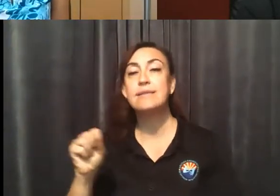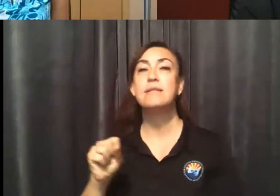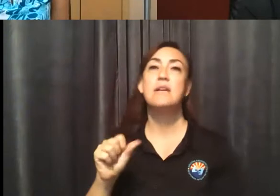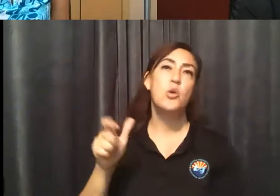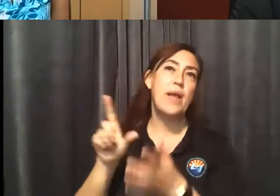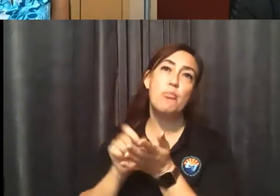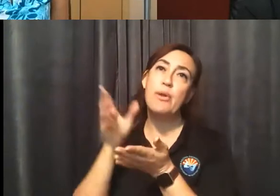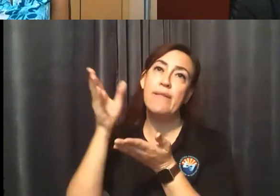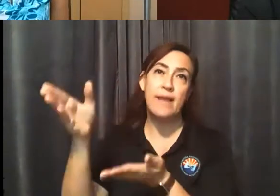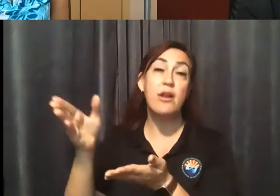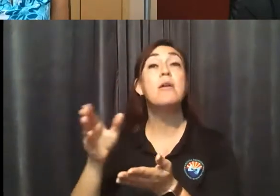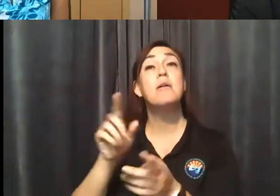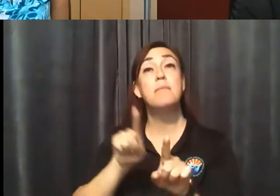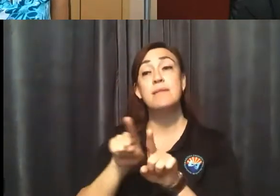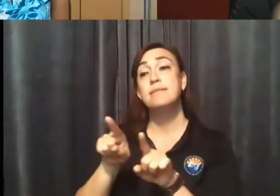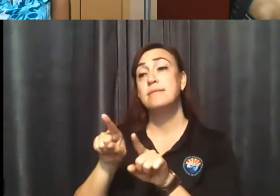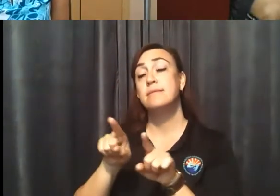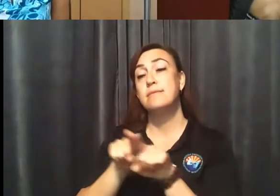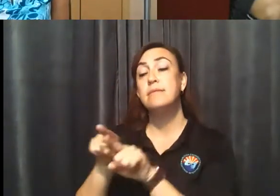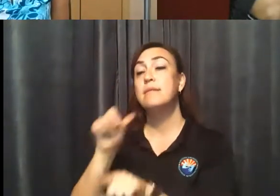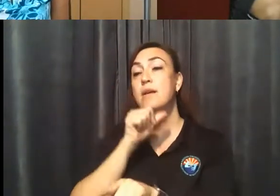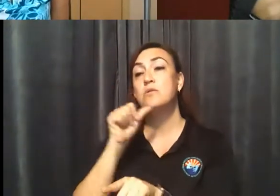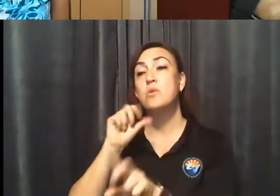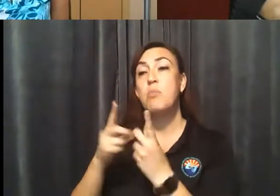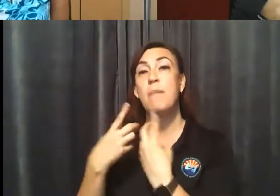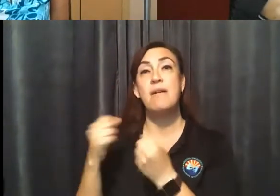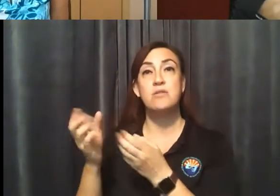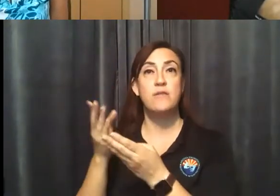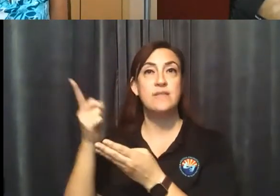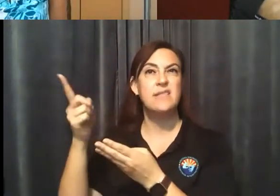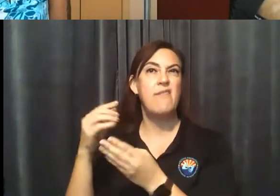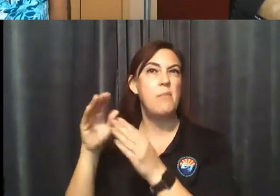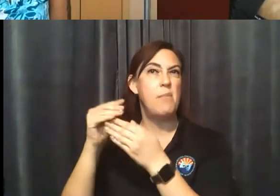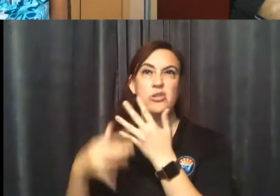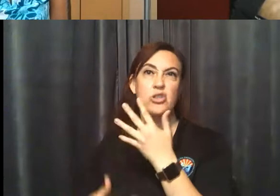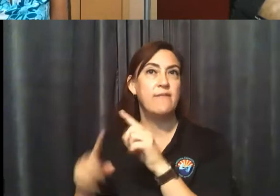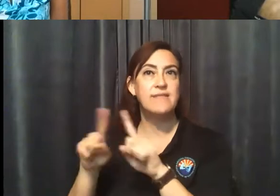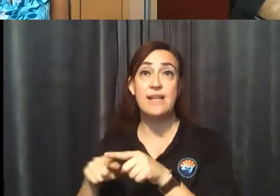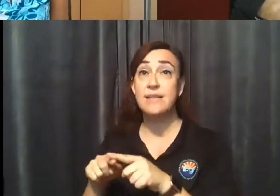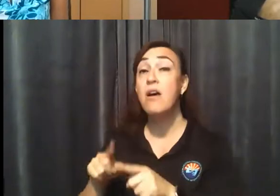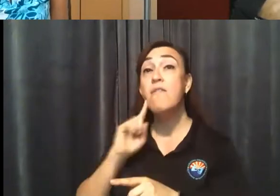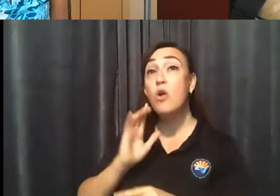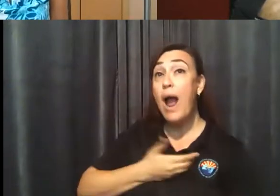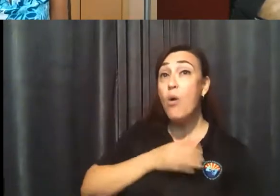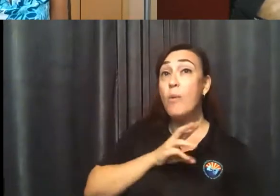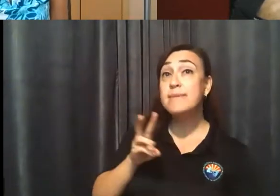Services website has a whole bunch. And on ours, they're posted just under the blue dashboard that has all the